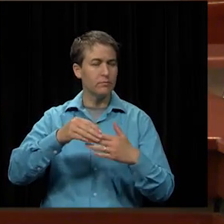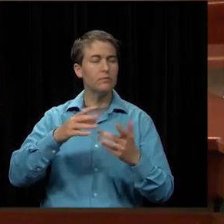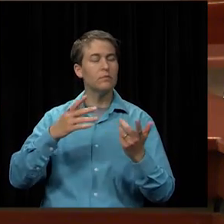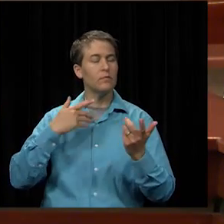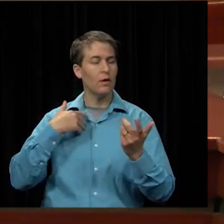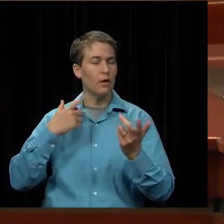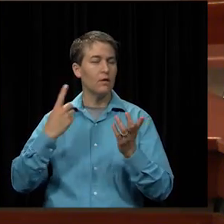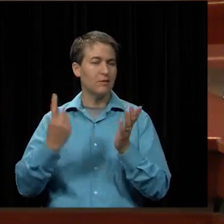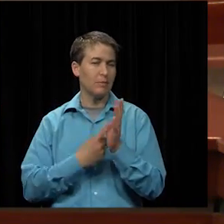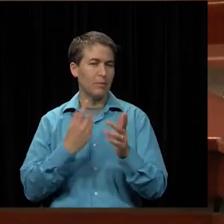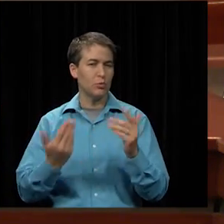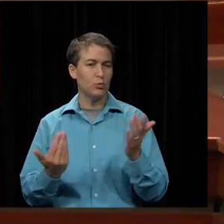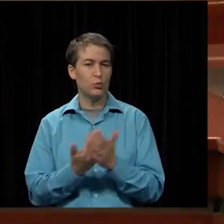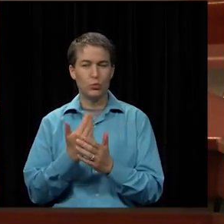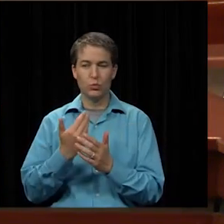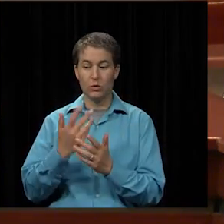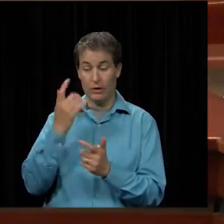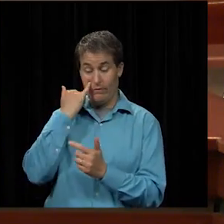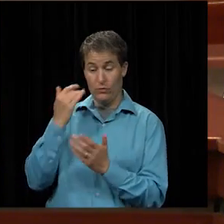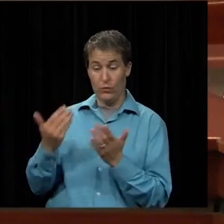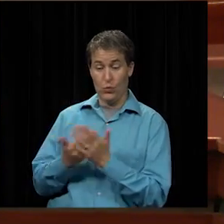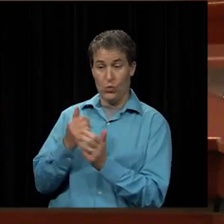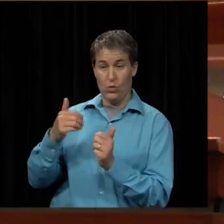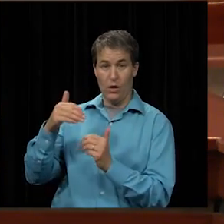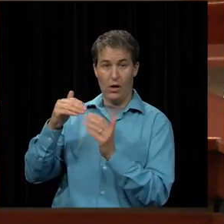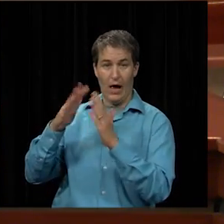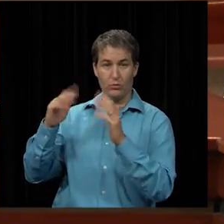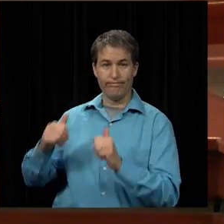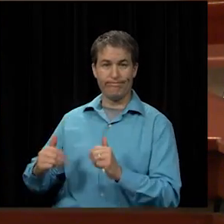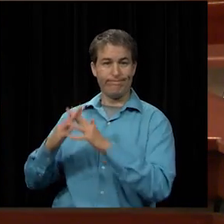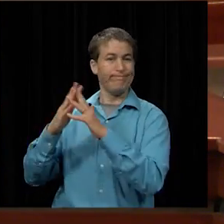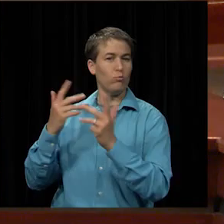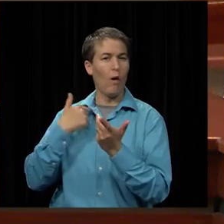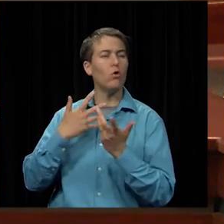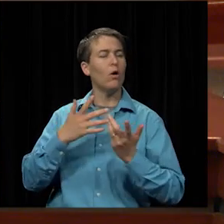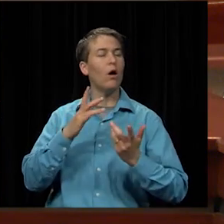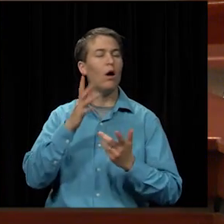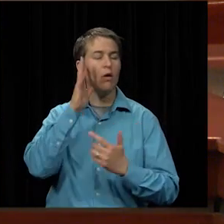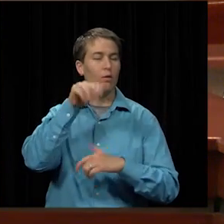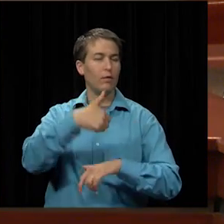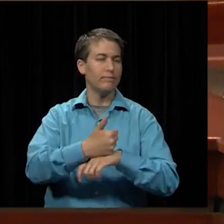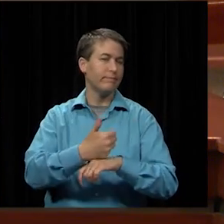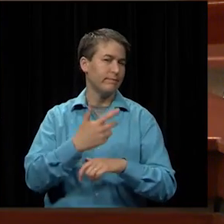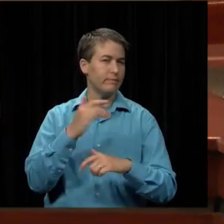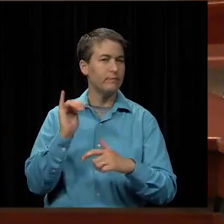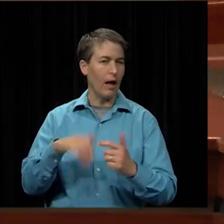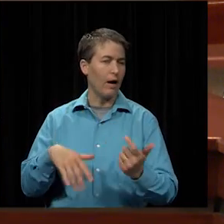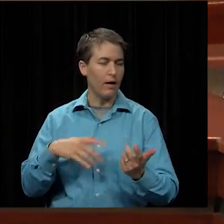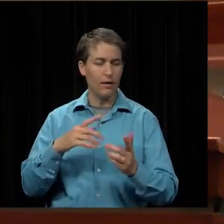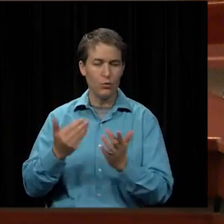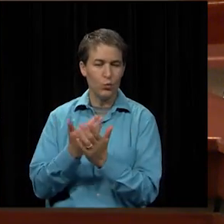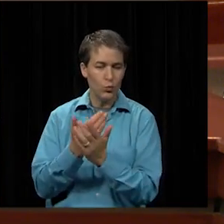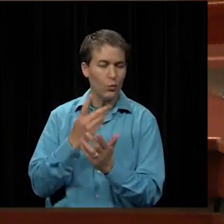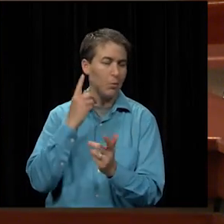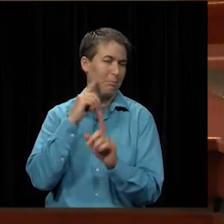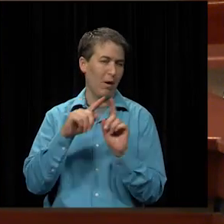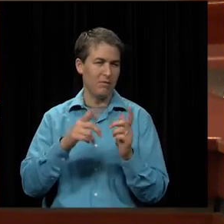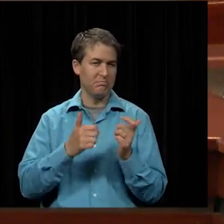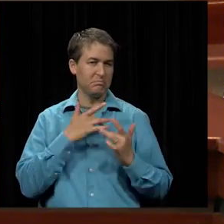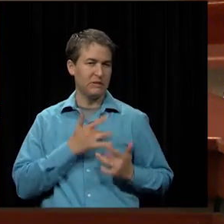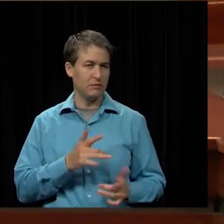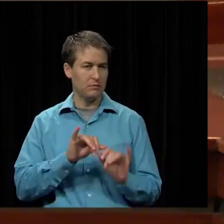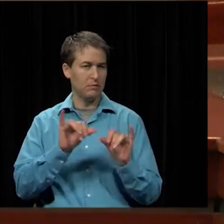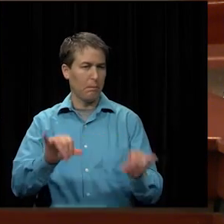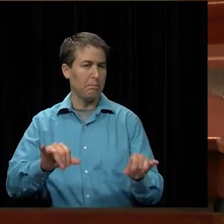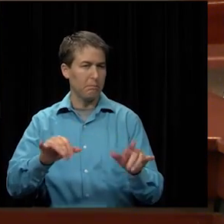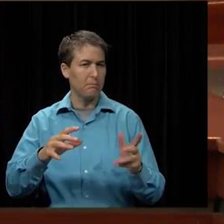in terms of if a new subdivision comes up but it's purely so that we have these variances established as we go into registration for the new school year